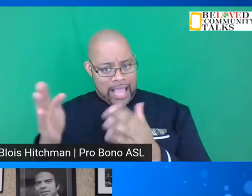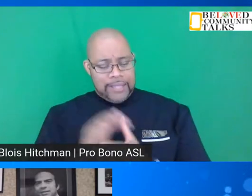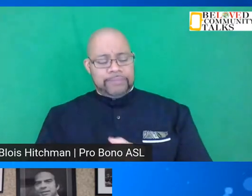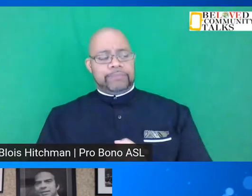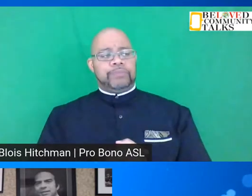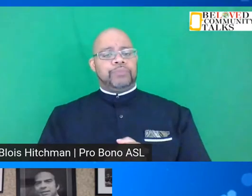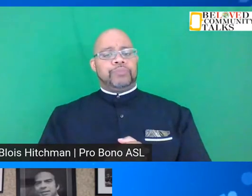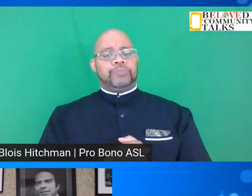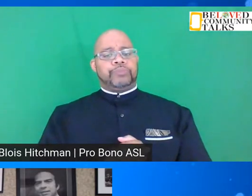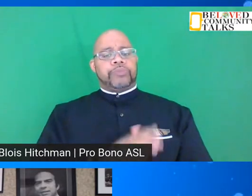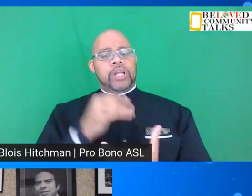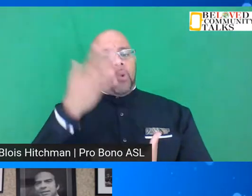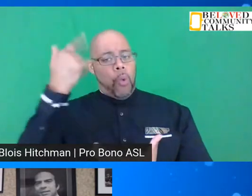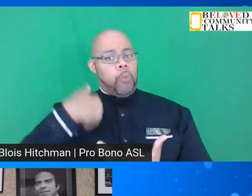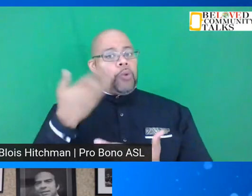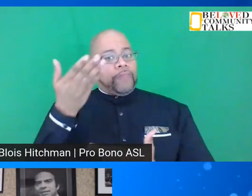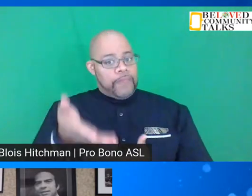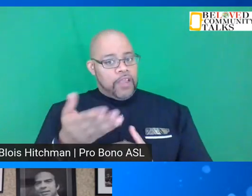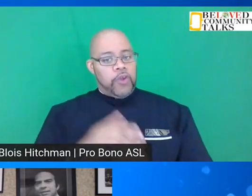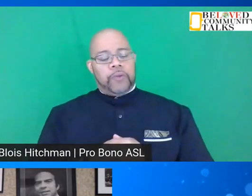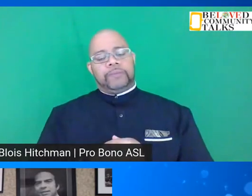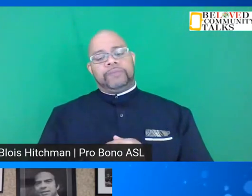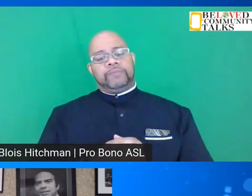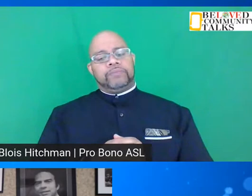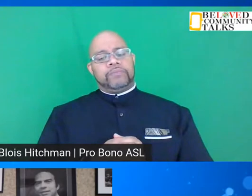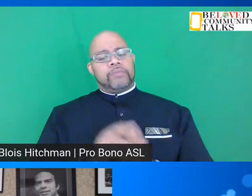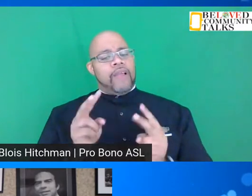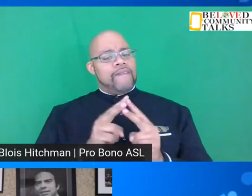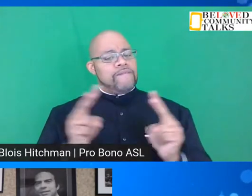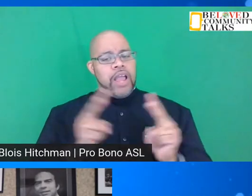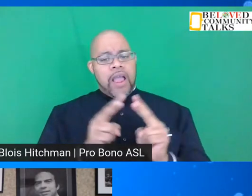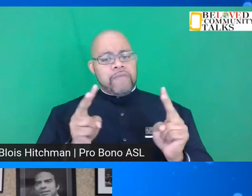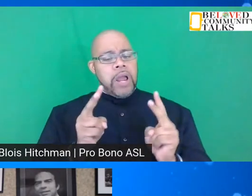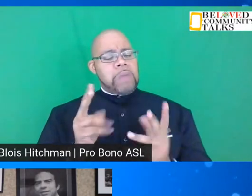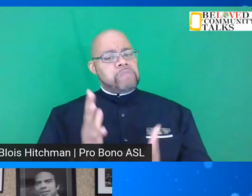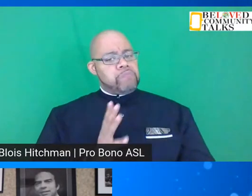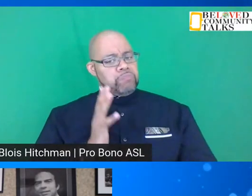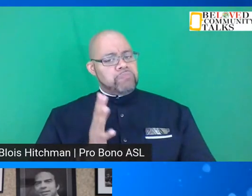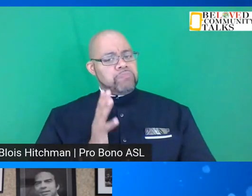and why we were there. It was a very cordial meeting.